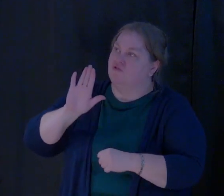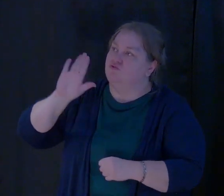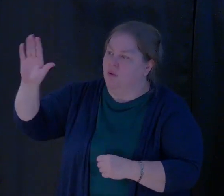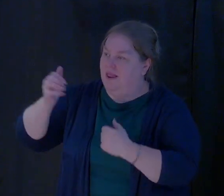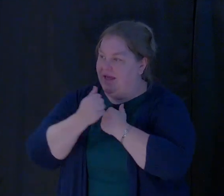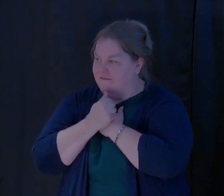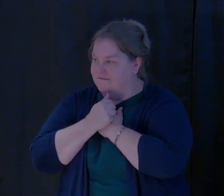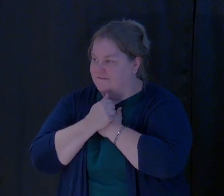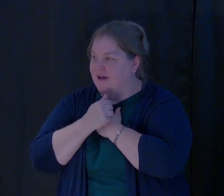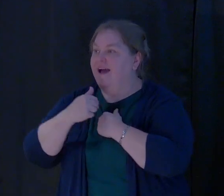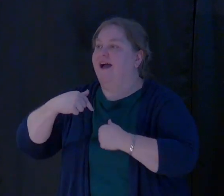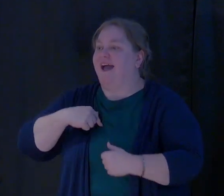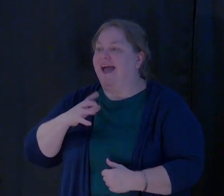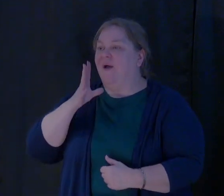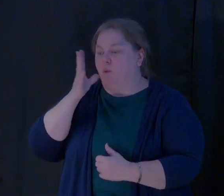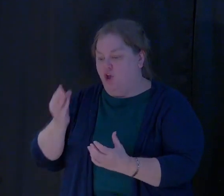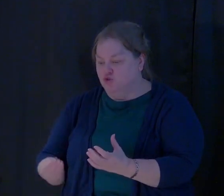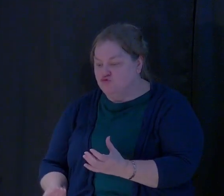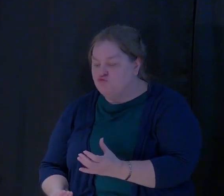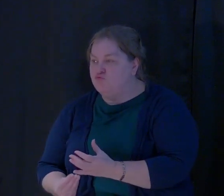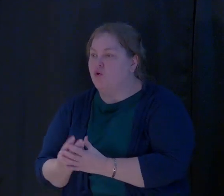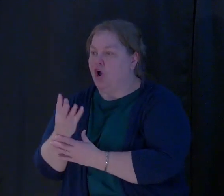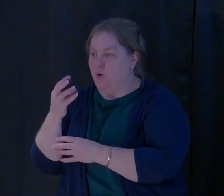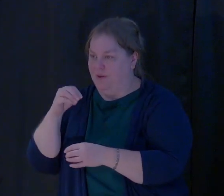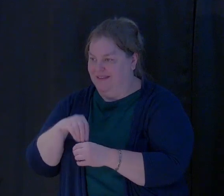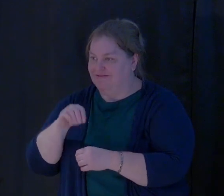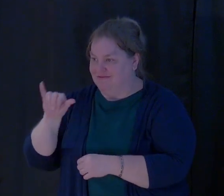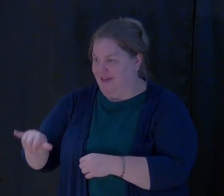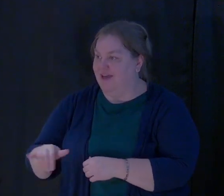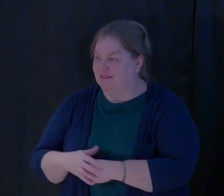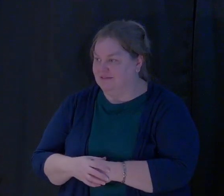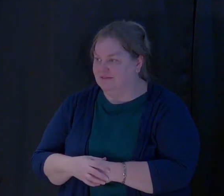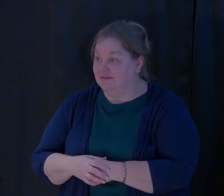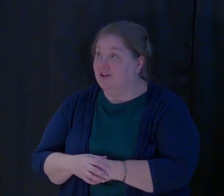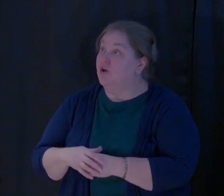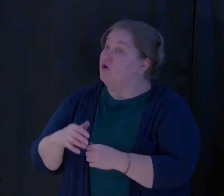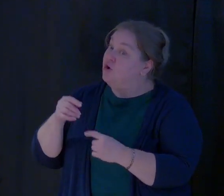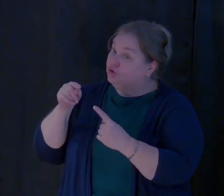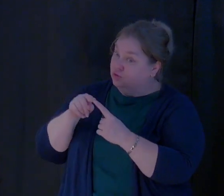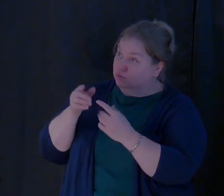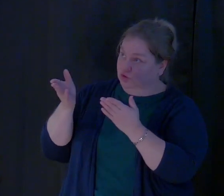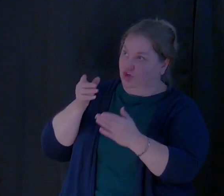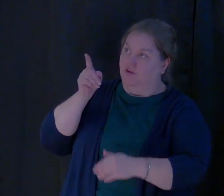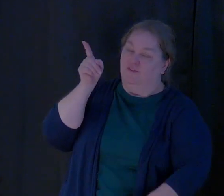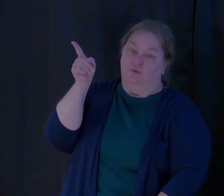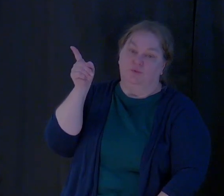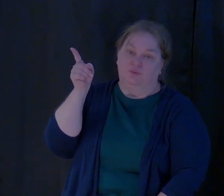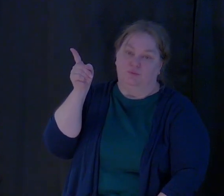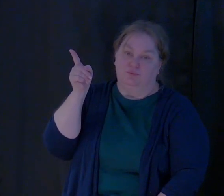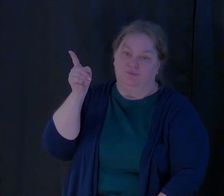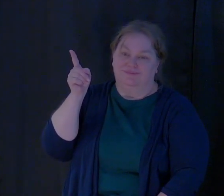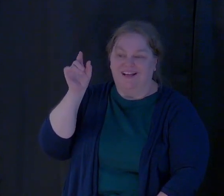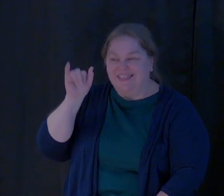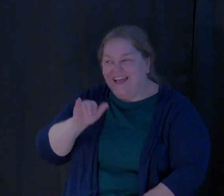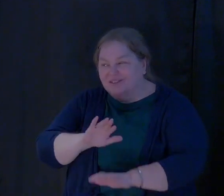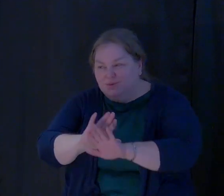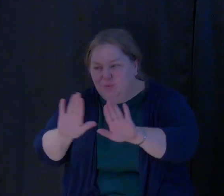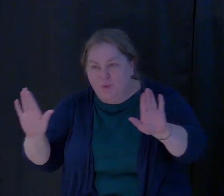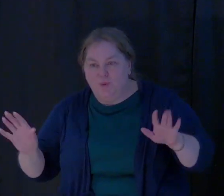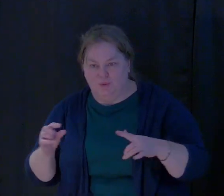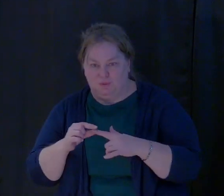and I will grow in it to serve you. It's a choice